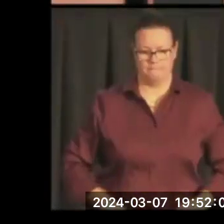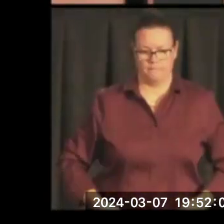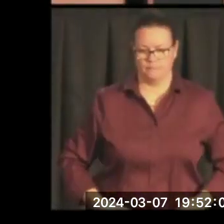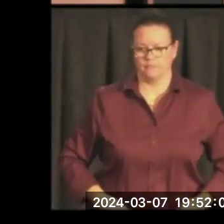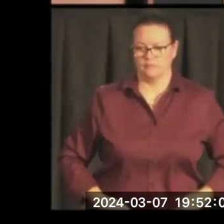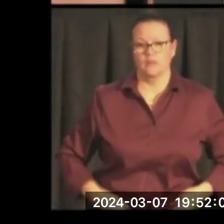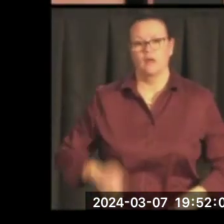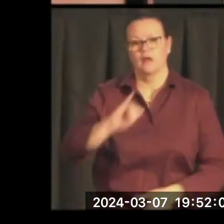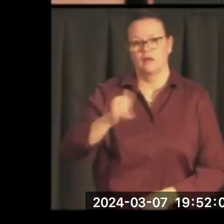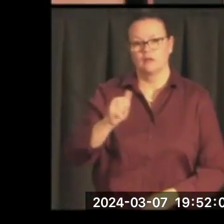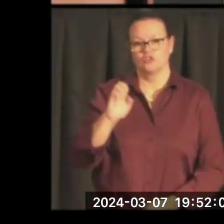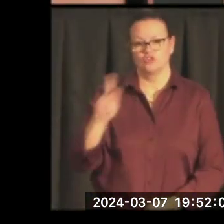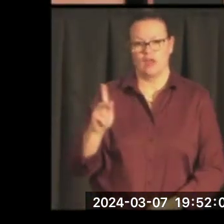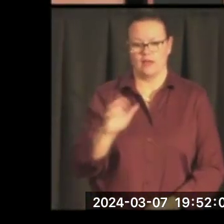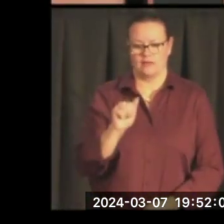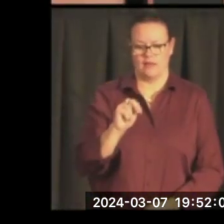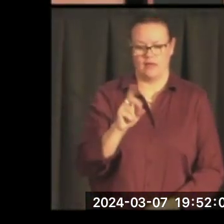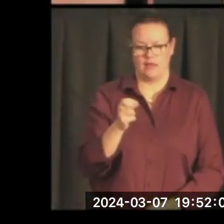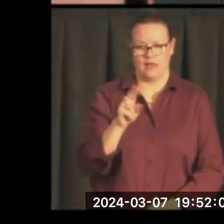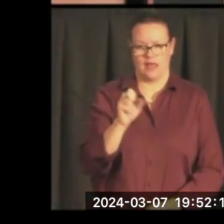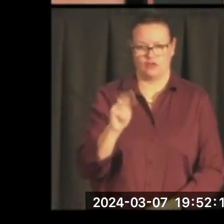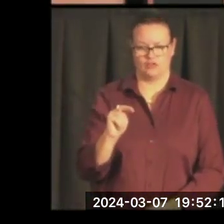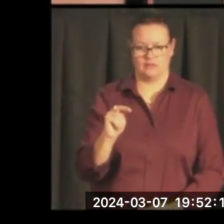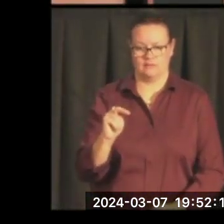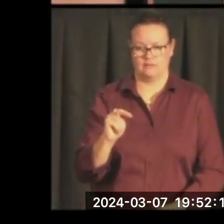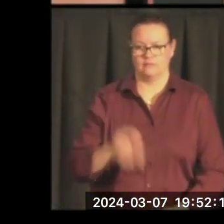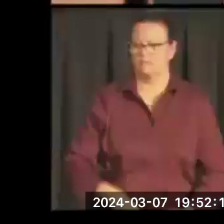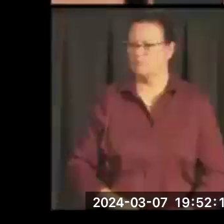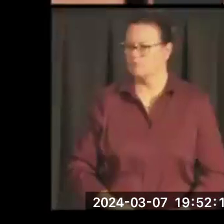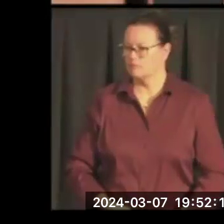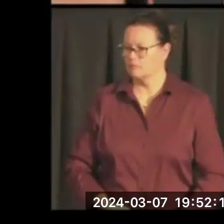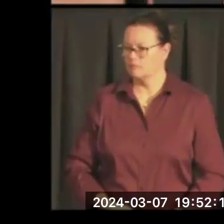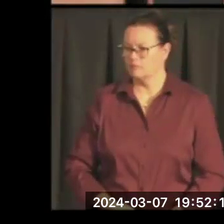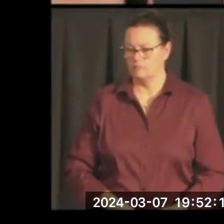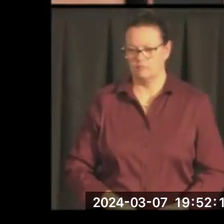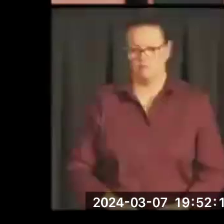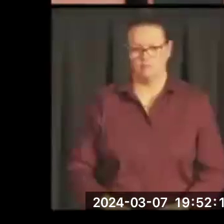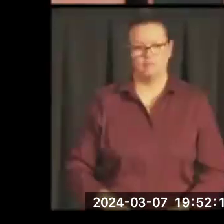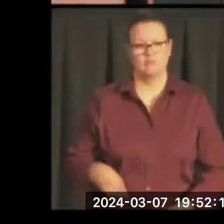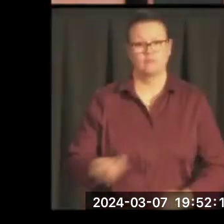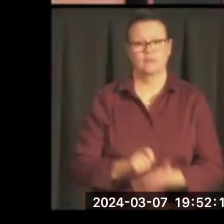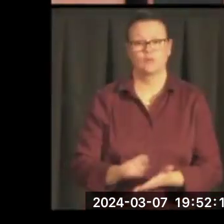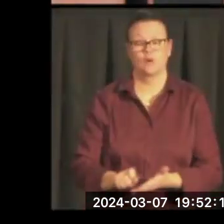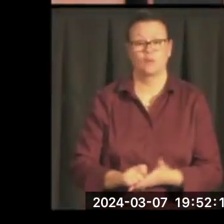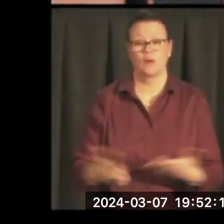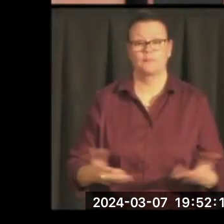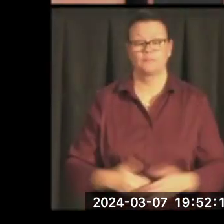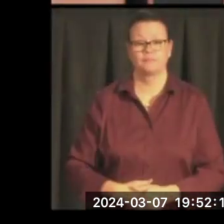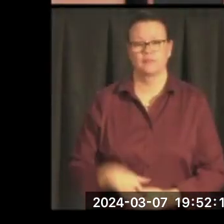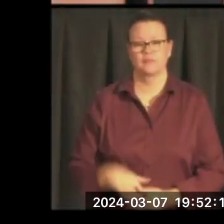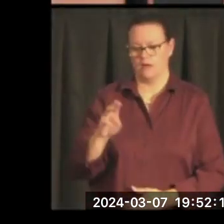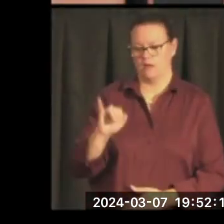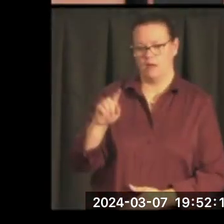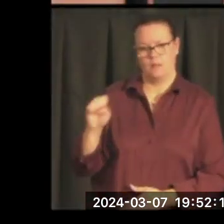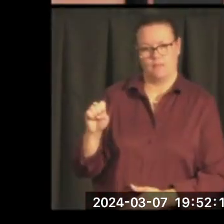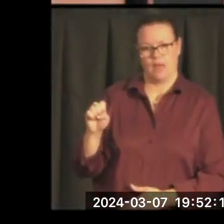Jack Anderson, an alumnus, as many of you will remember, wrote the following of him early. Mike Mansfield